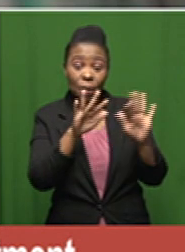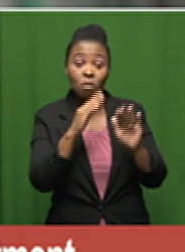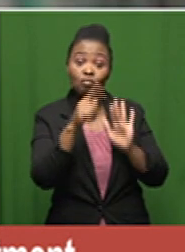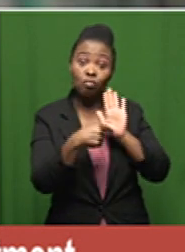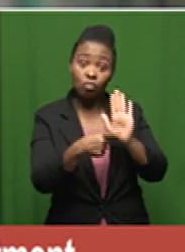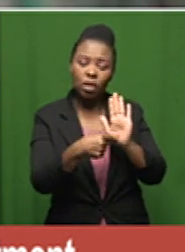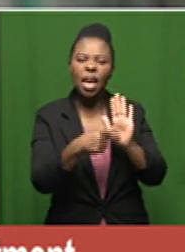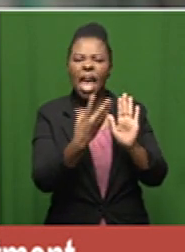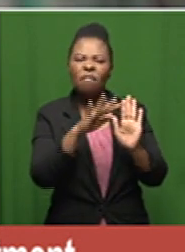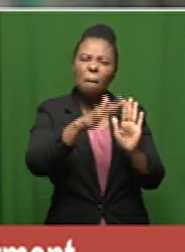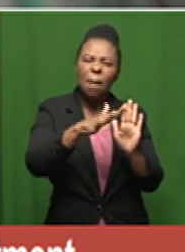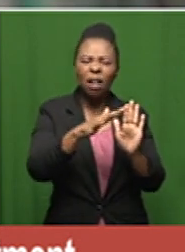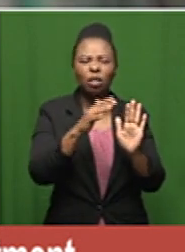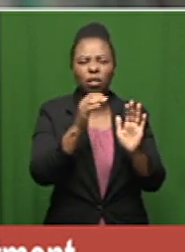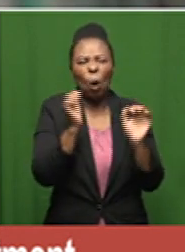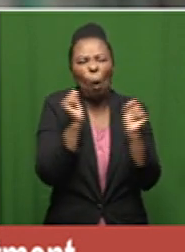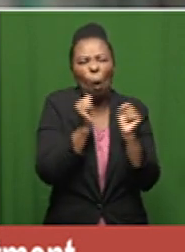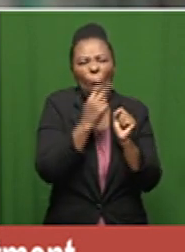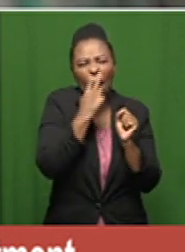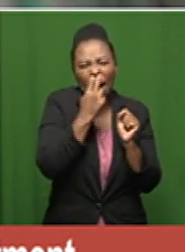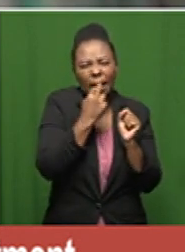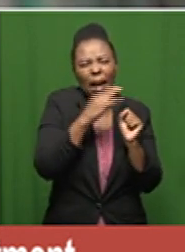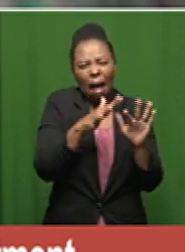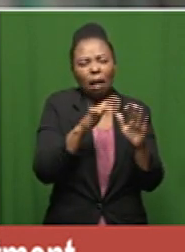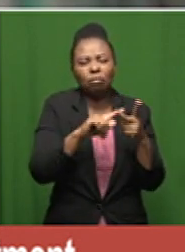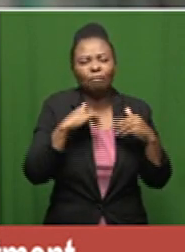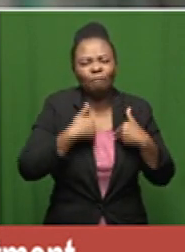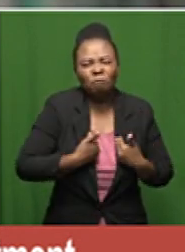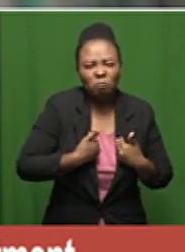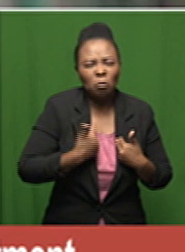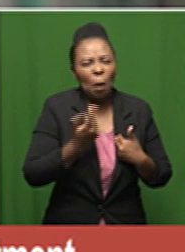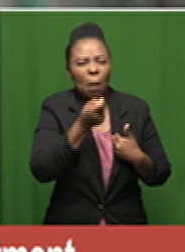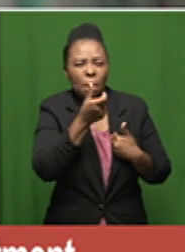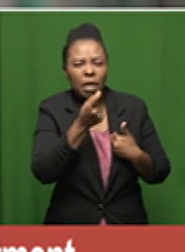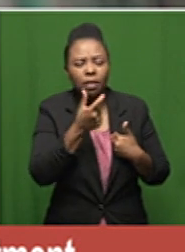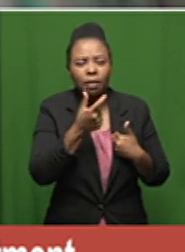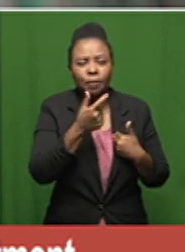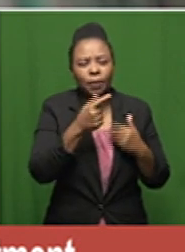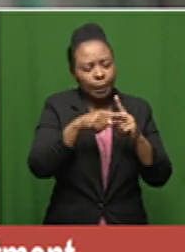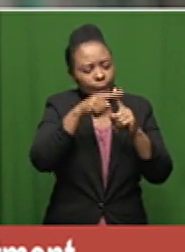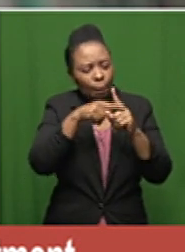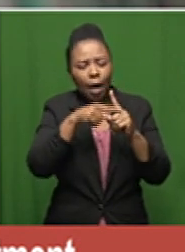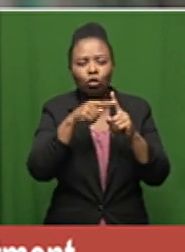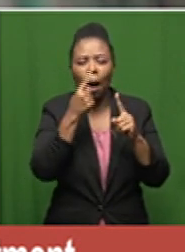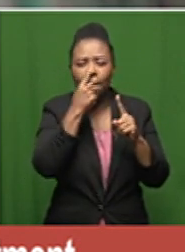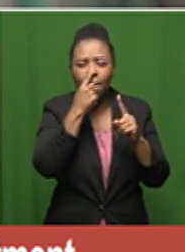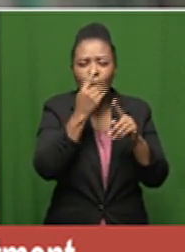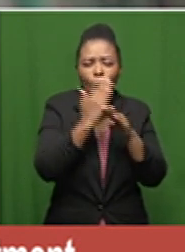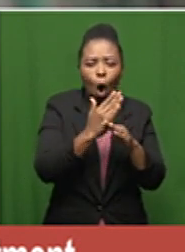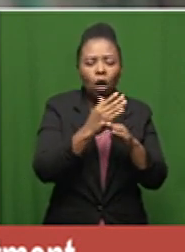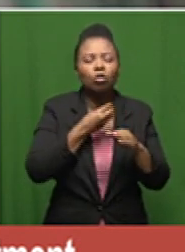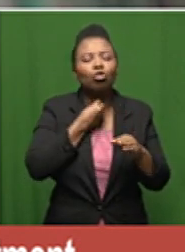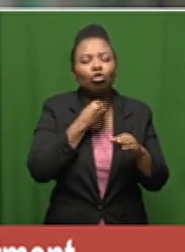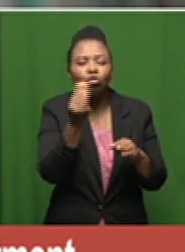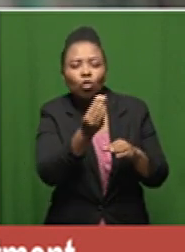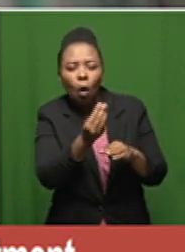mild cold like symptoms fatigue and maybe a bit of a temperature and a blocked nose and a sore throat and a cough